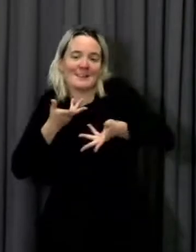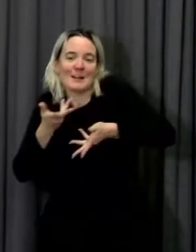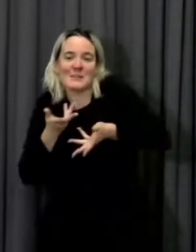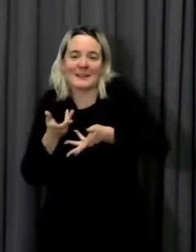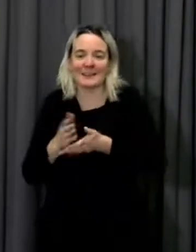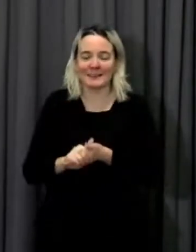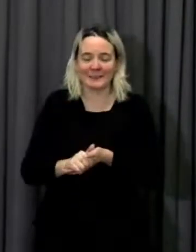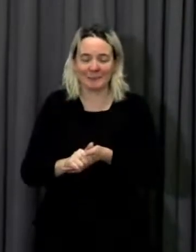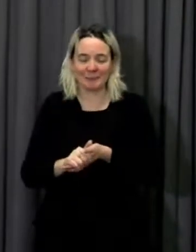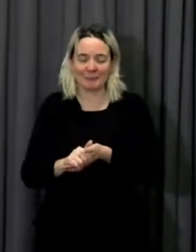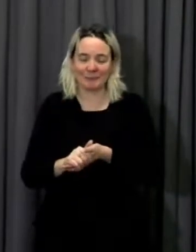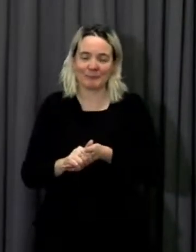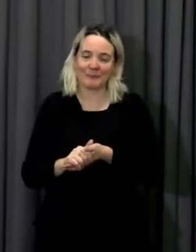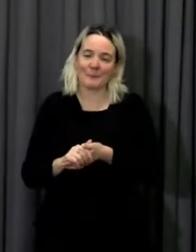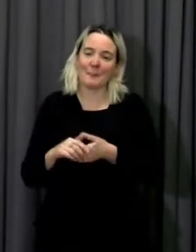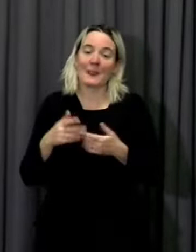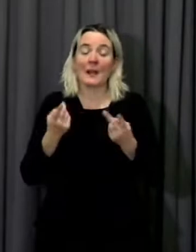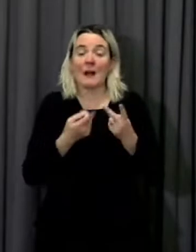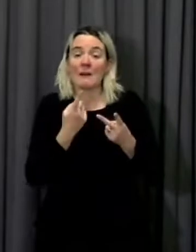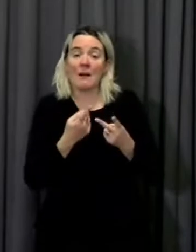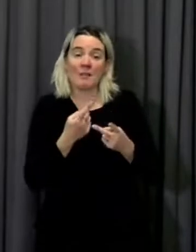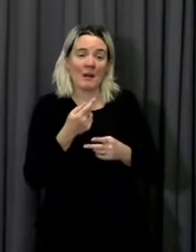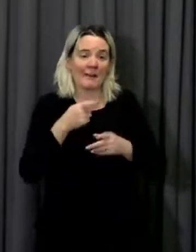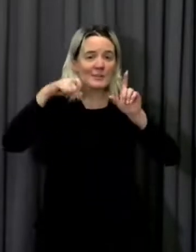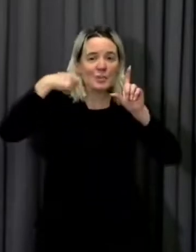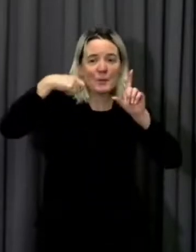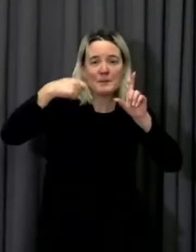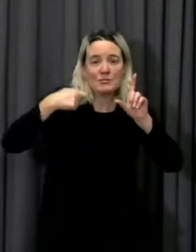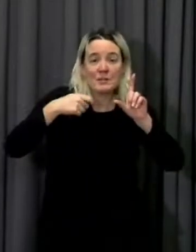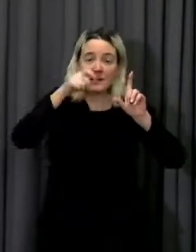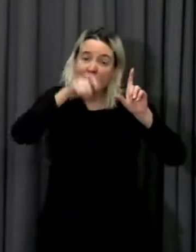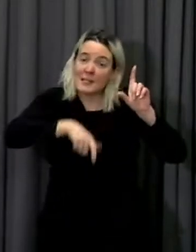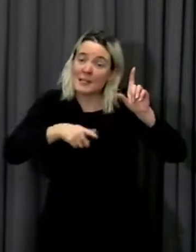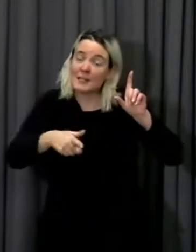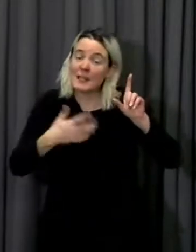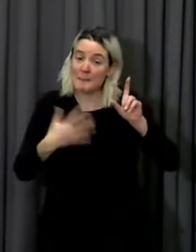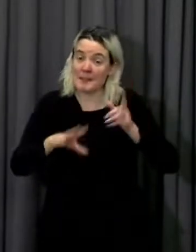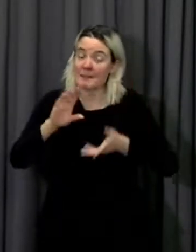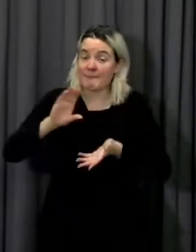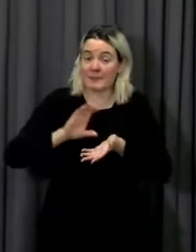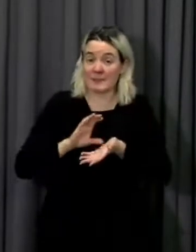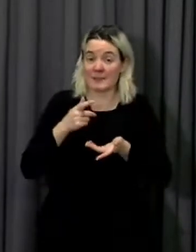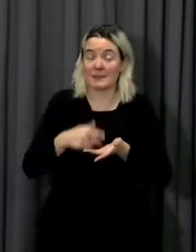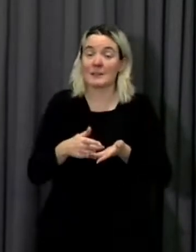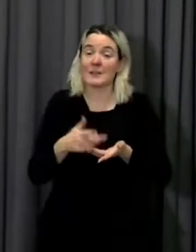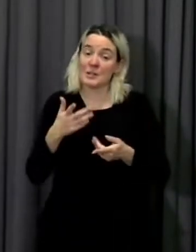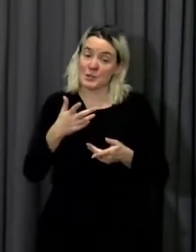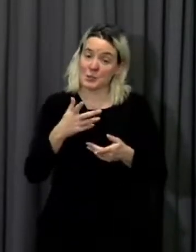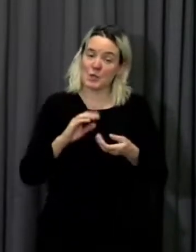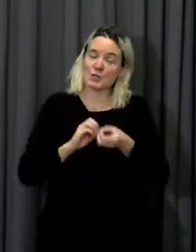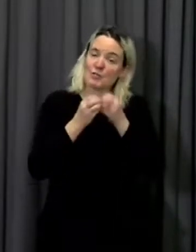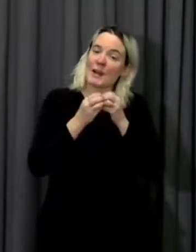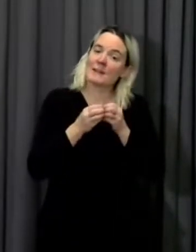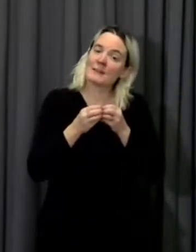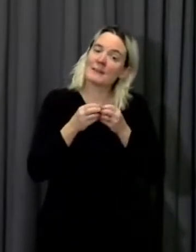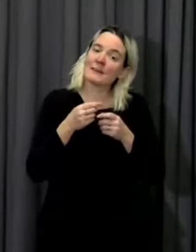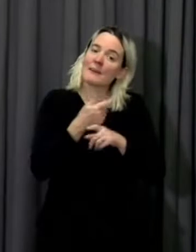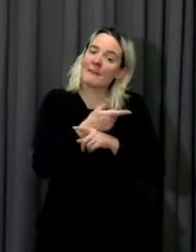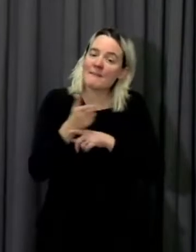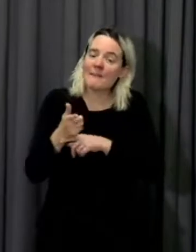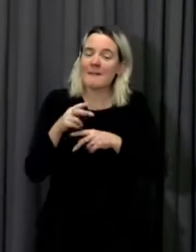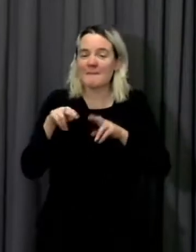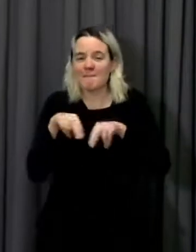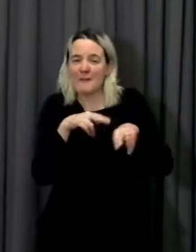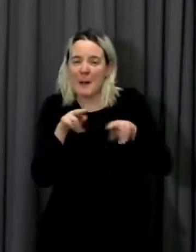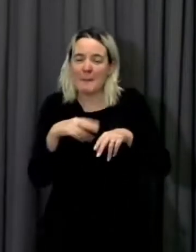production on his latest documentary, Best Foot Forward, about the famous Norsgallan road races in Mountain